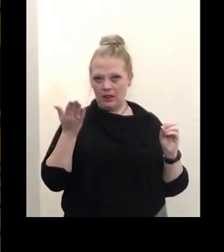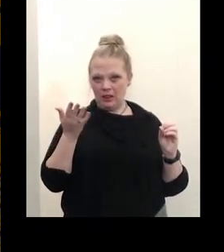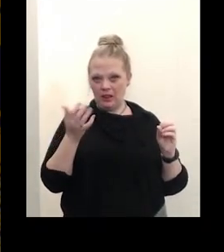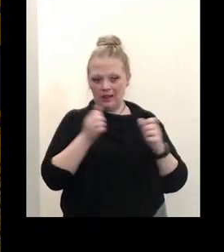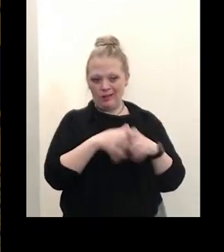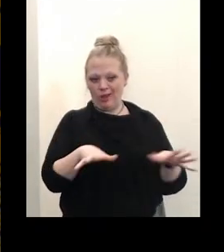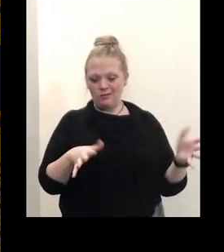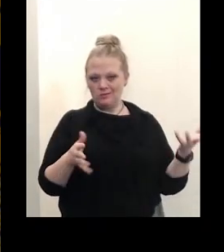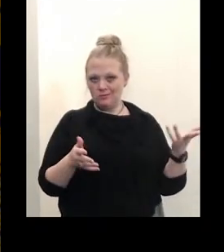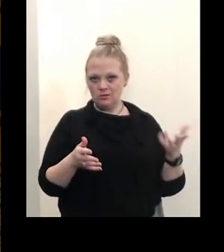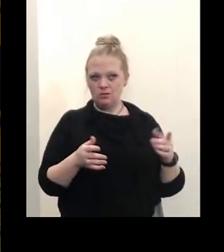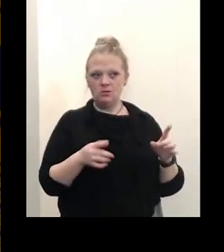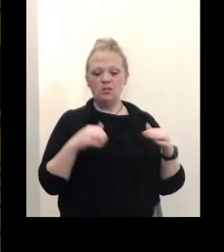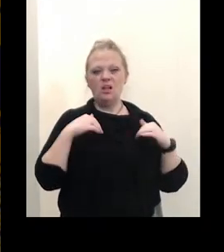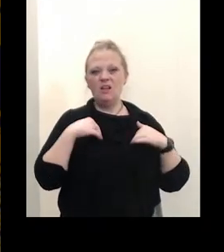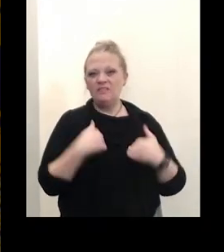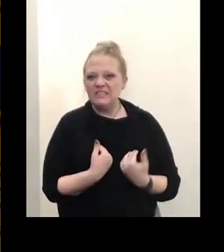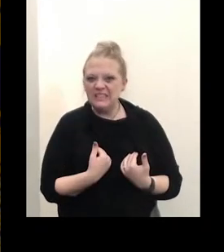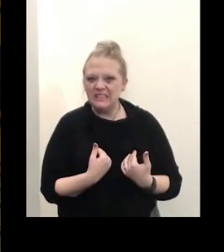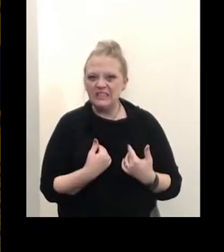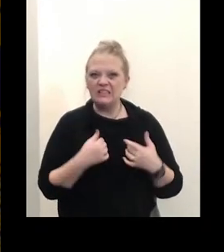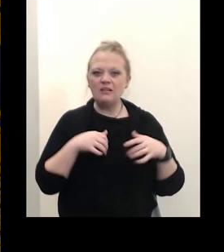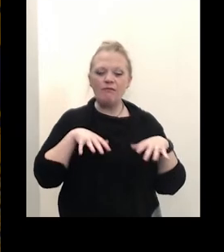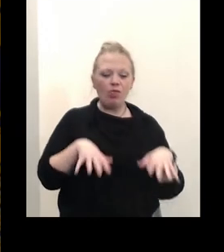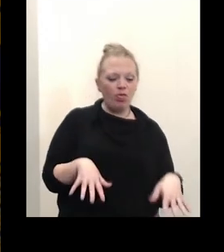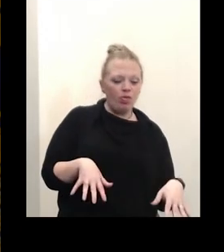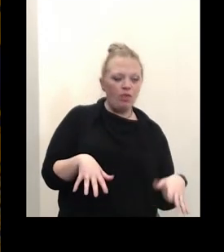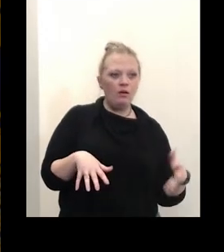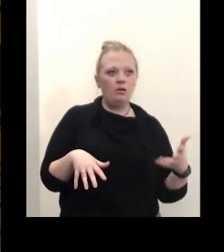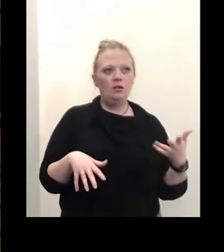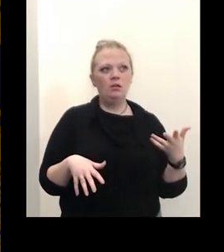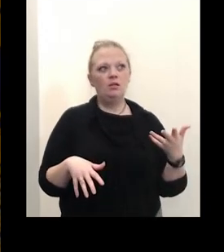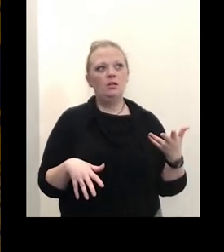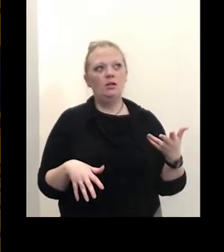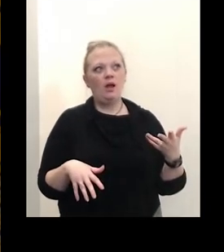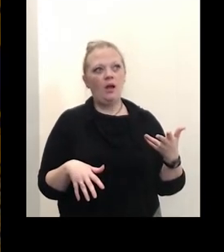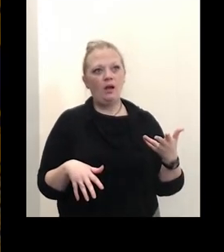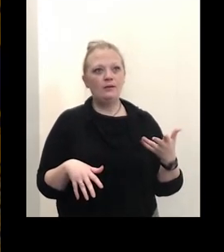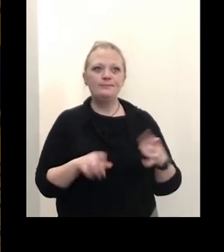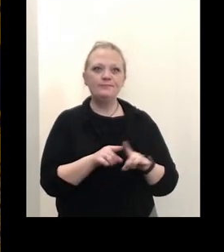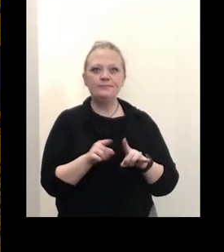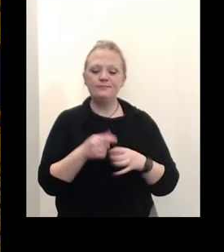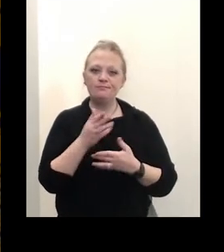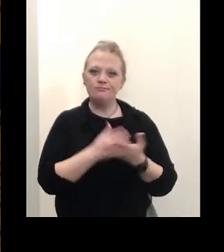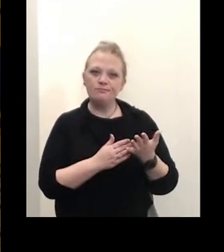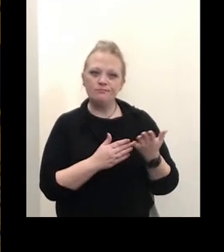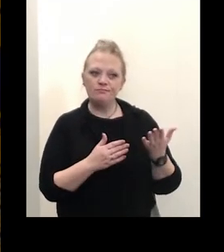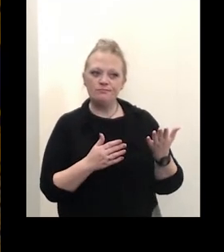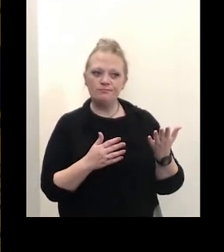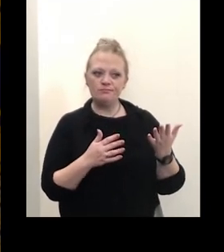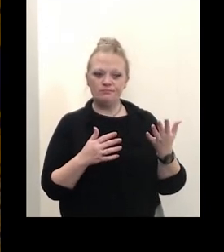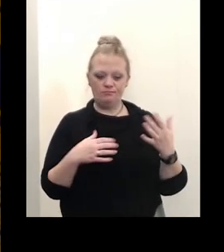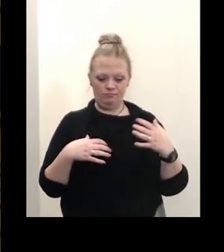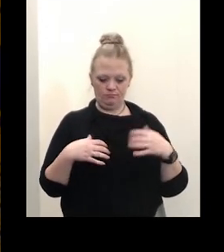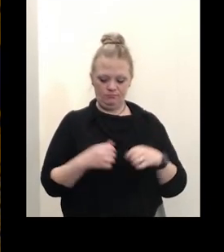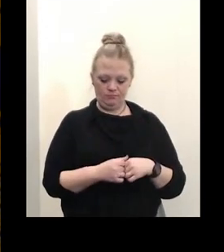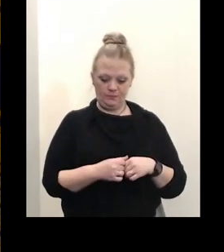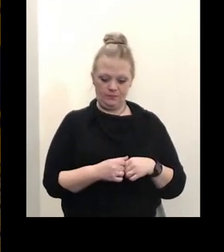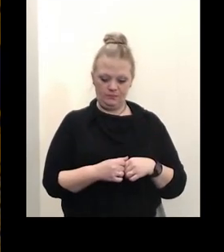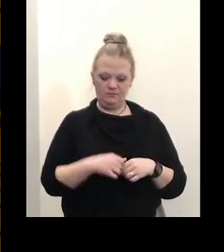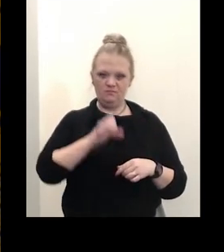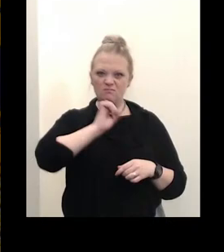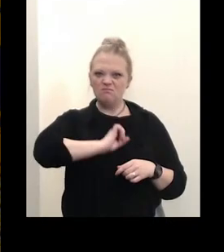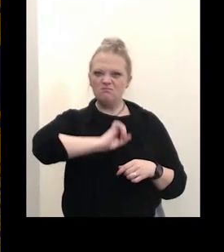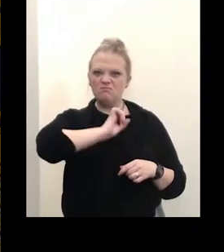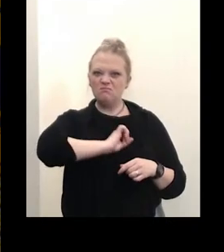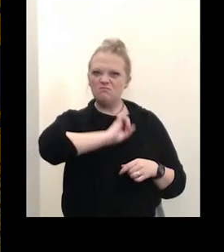uh you know fatigue um that you know those are uh and and also some um you know uh rest you know some like you know coughing and